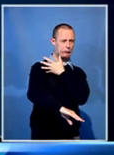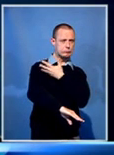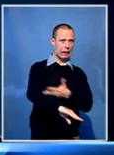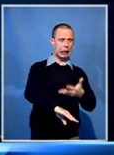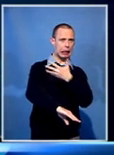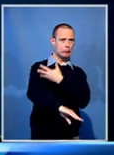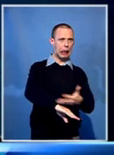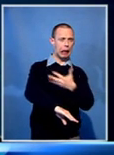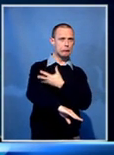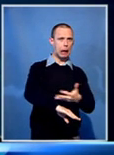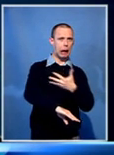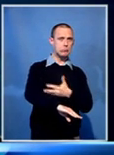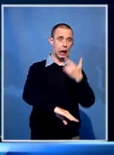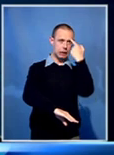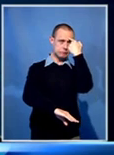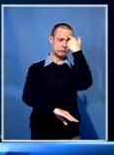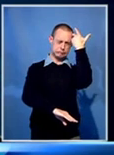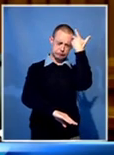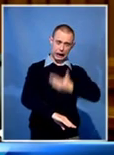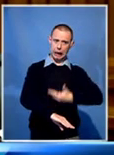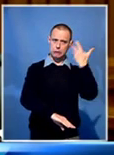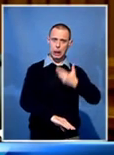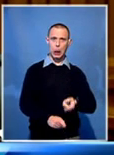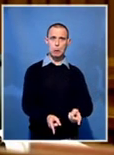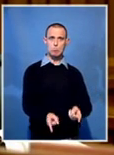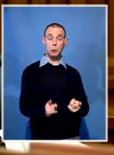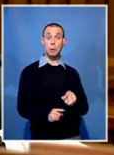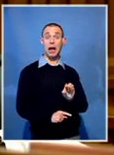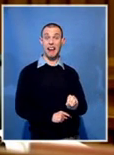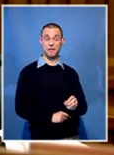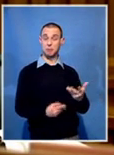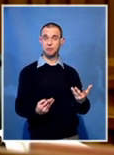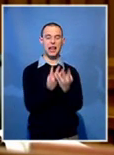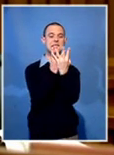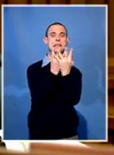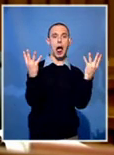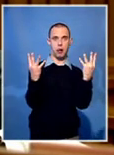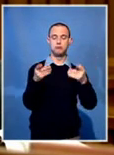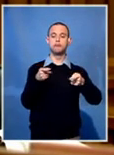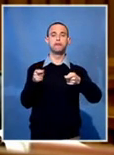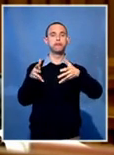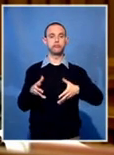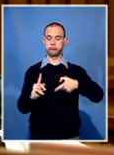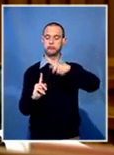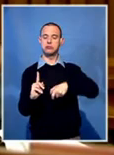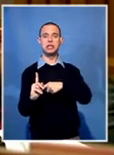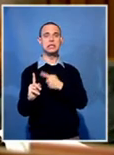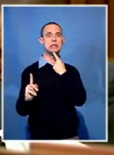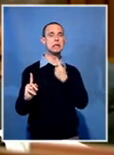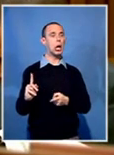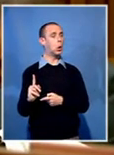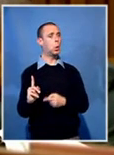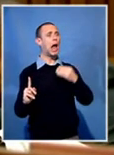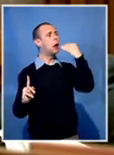Because he was bleeding from the head. The cell commander revealed how police ignored his calls for